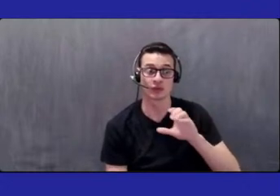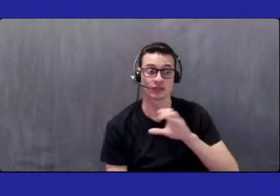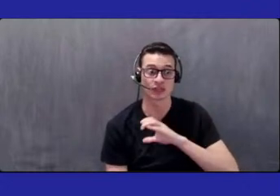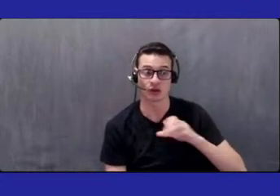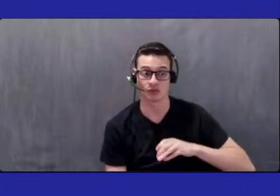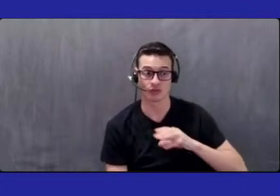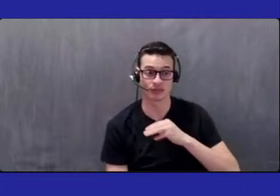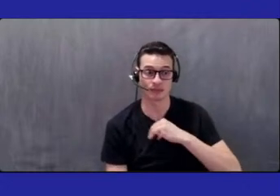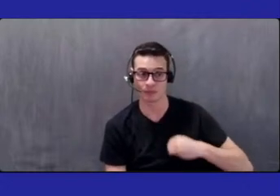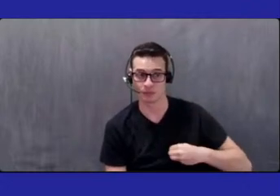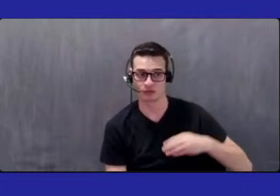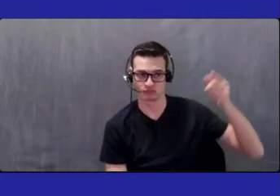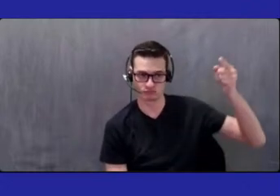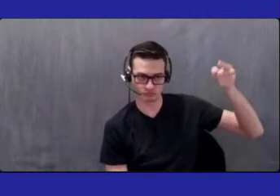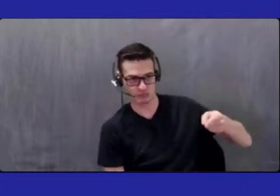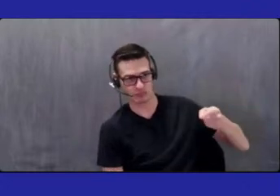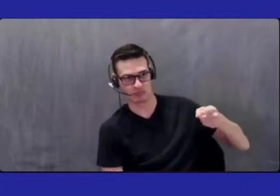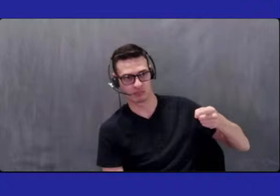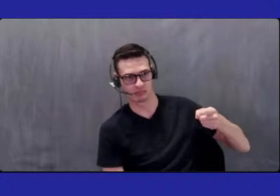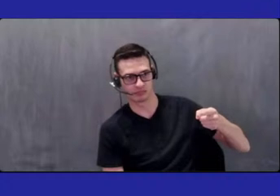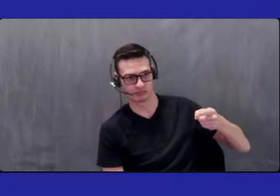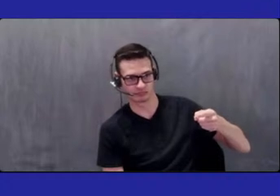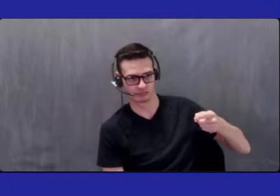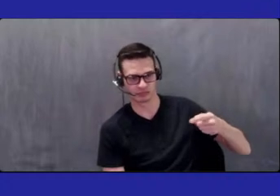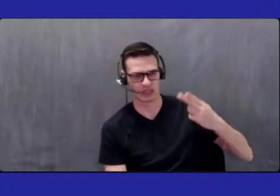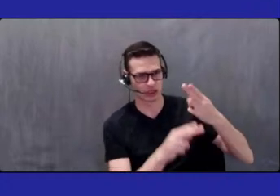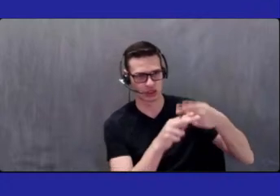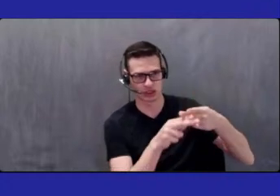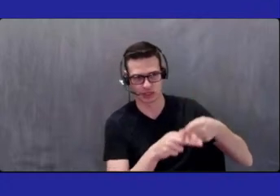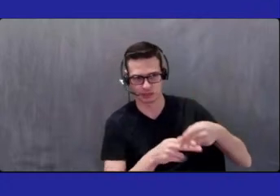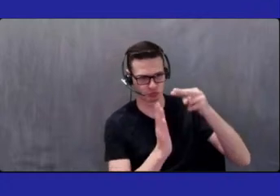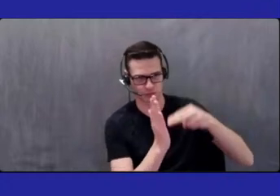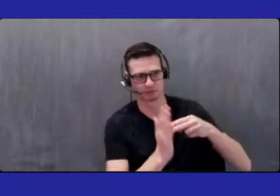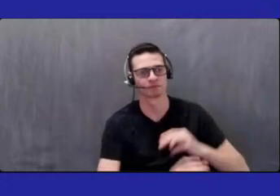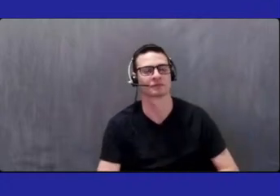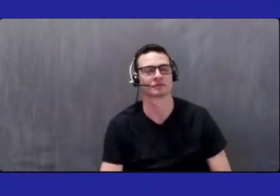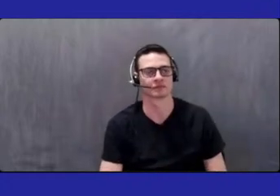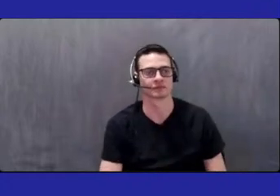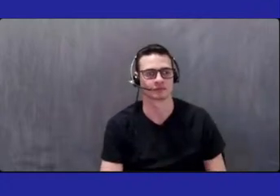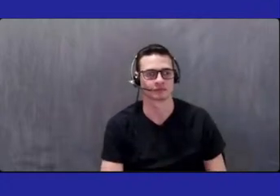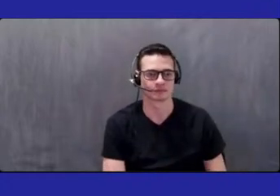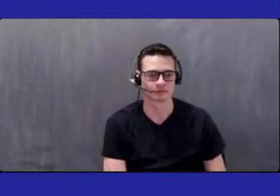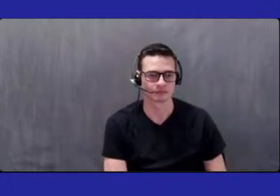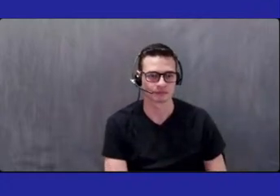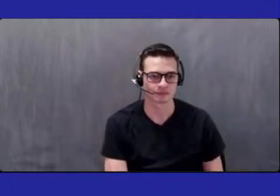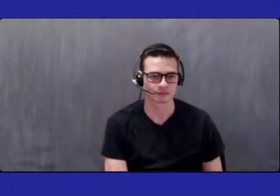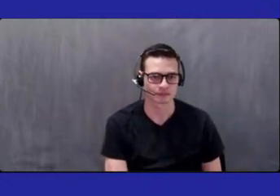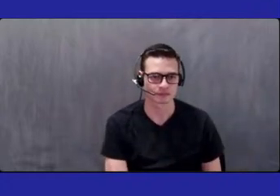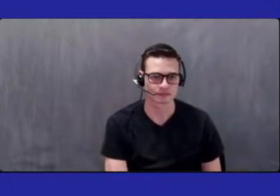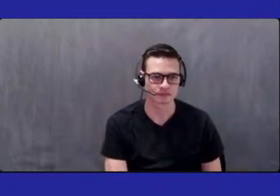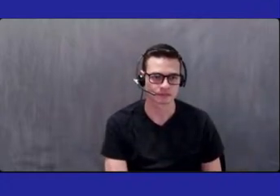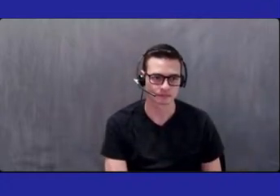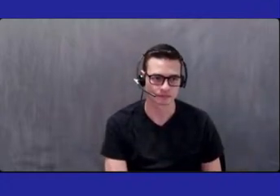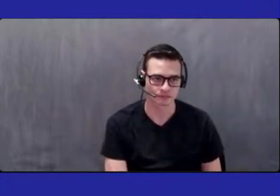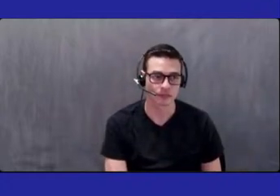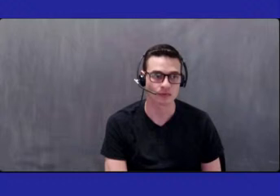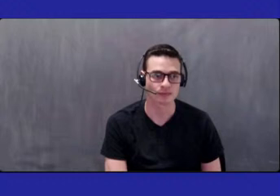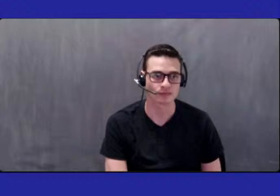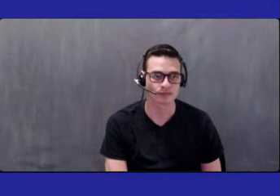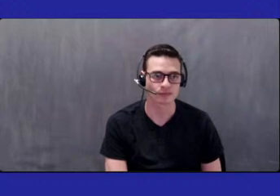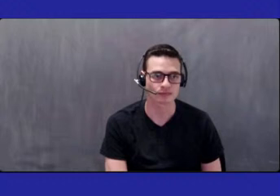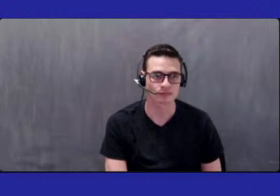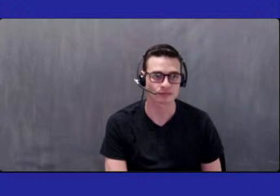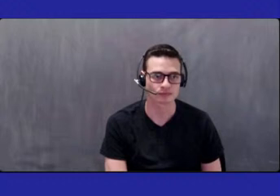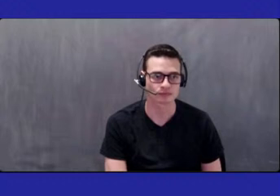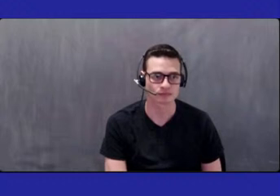City Council member, the Honorable Althea Stevens, New York State Senator, the Honorable Jose